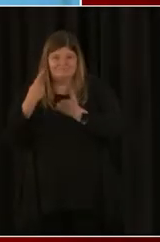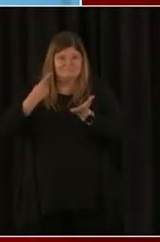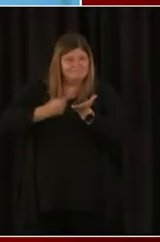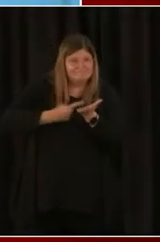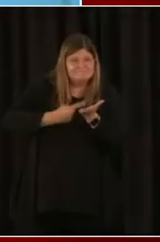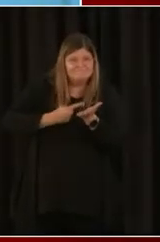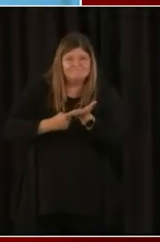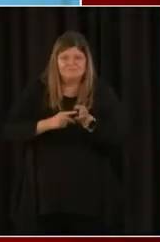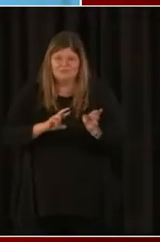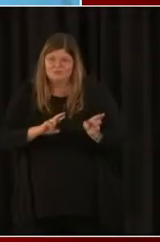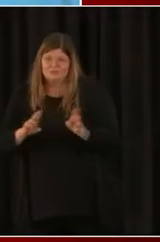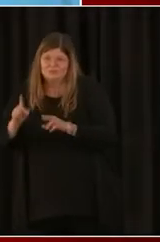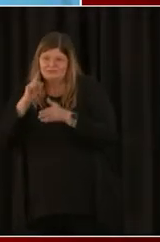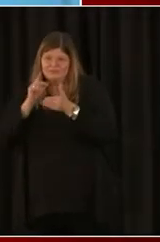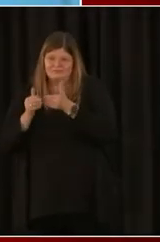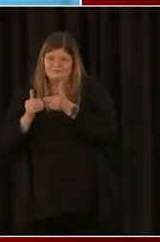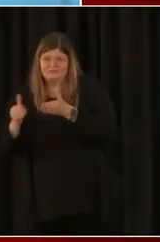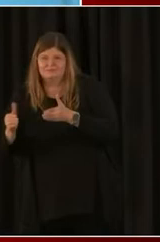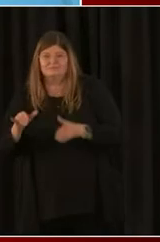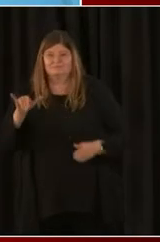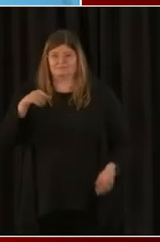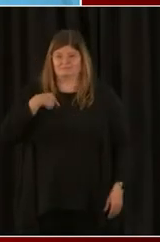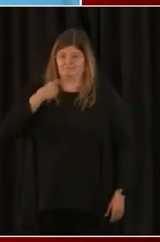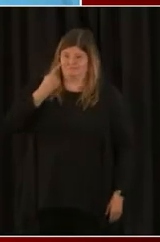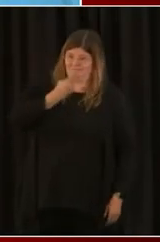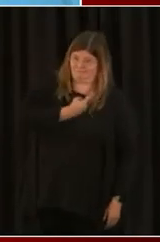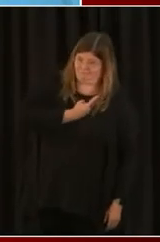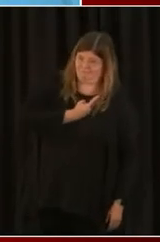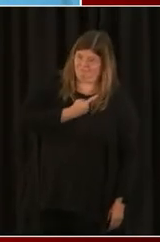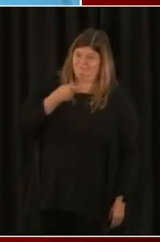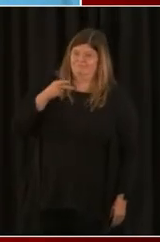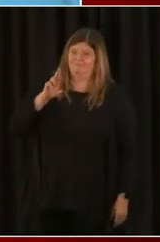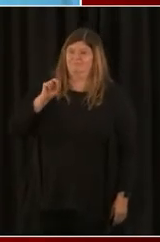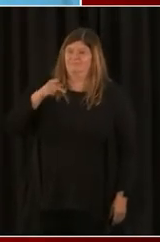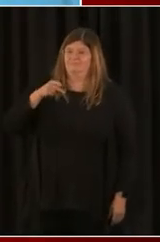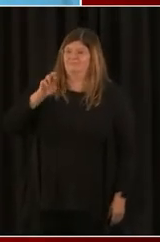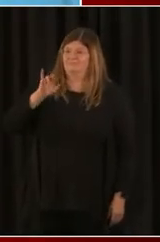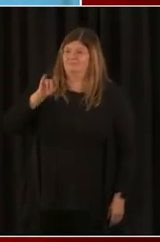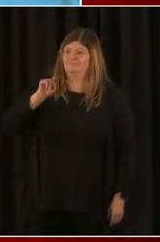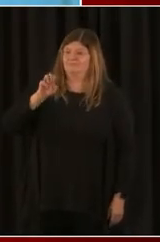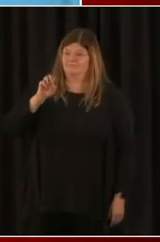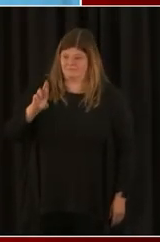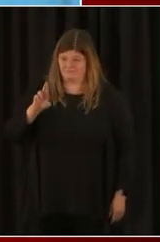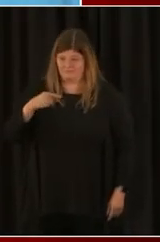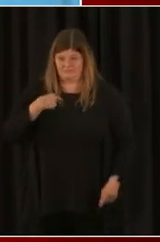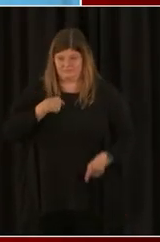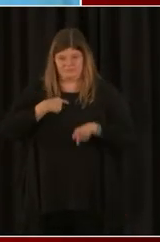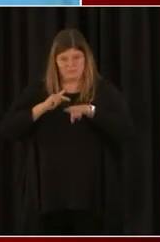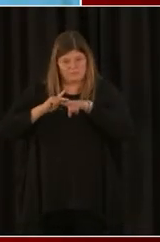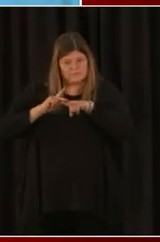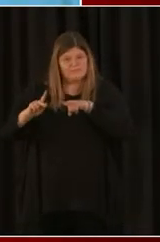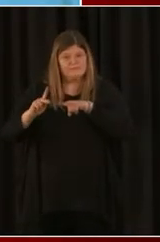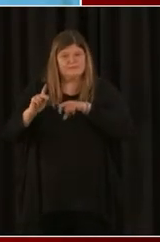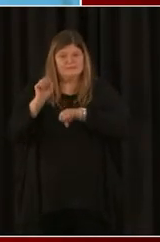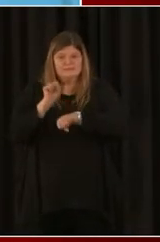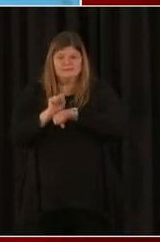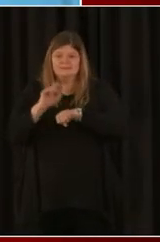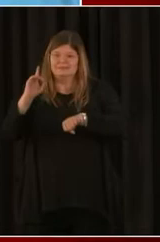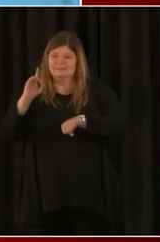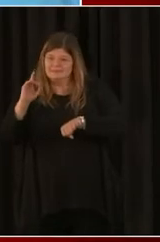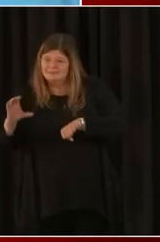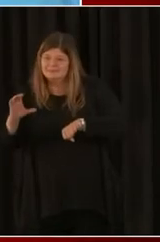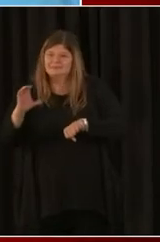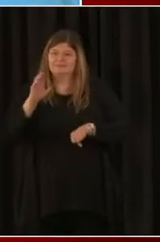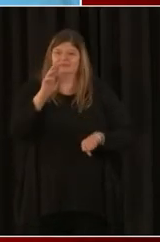I am a sole proprietor. I am a real estate professional working out of D.C., Maryland, Philadelphia. I